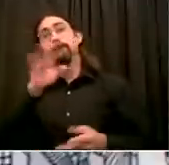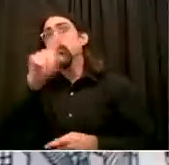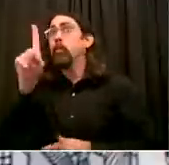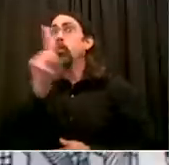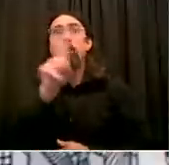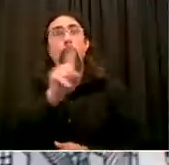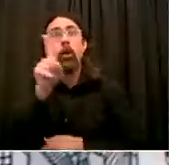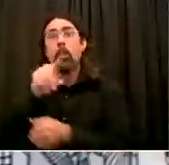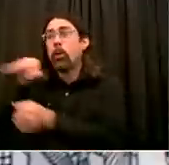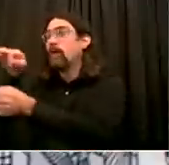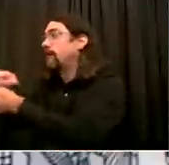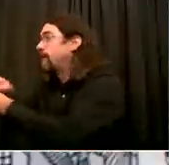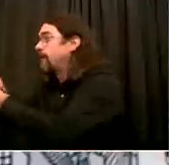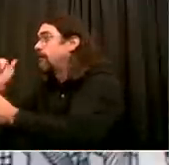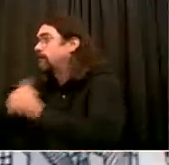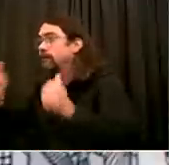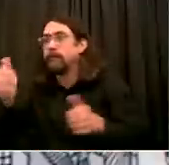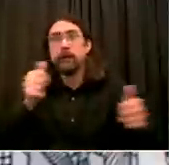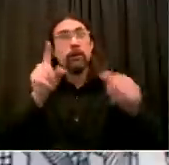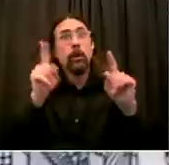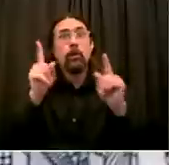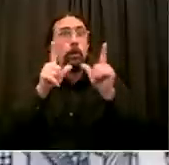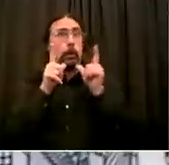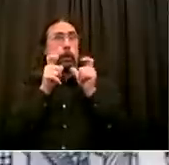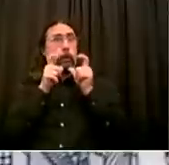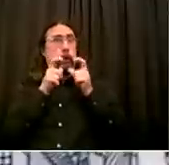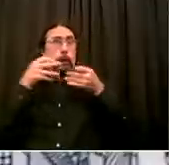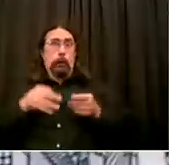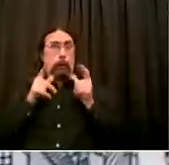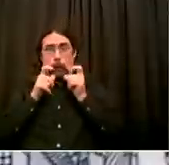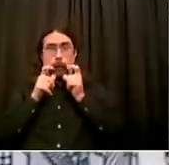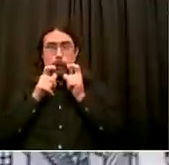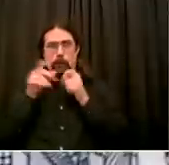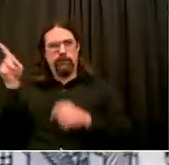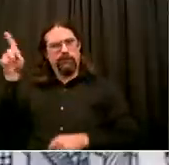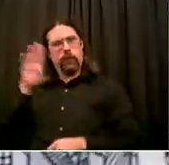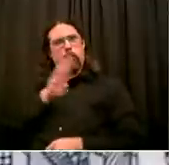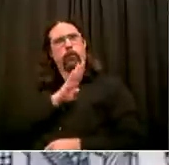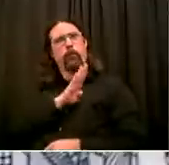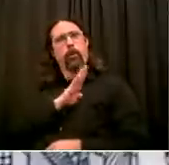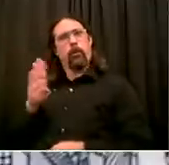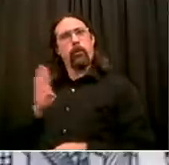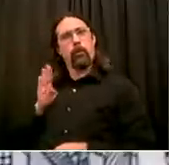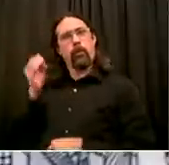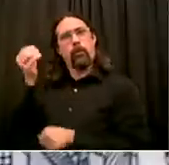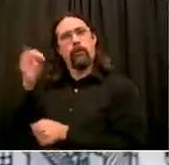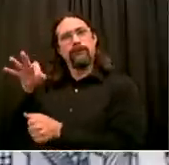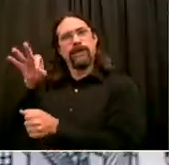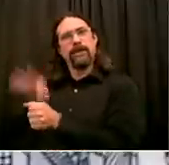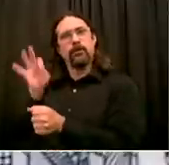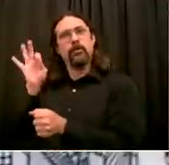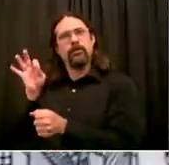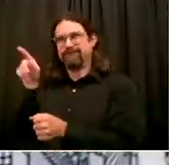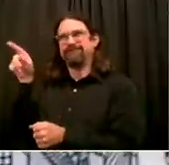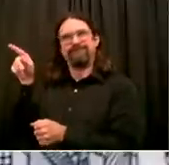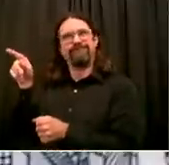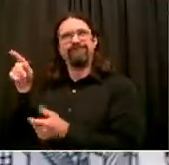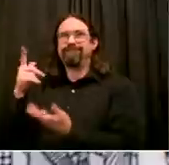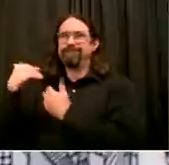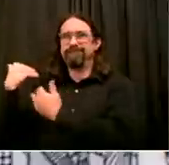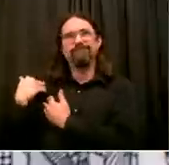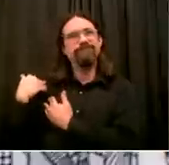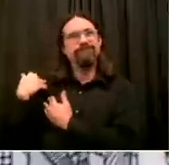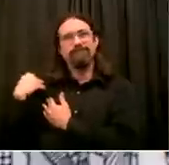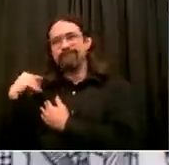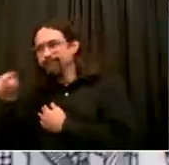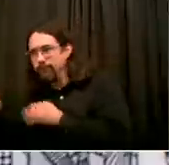passed by the legislature, a huge positive reform, a real step forward, the Board of Elections really tried to do the minimum of early voting